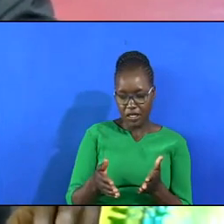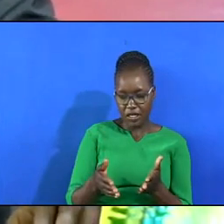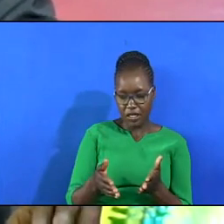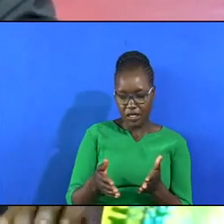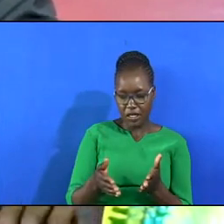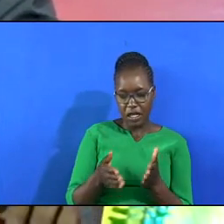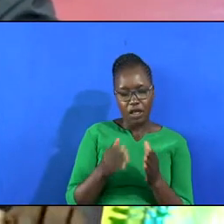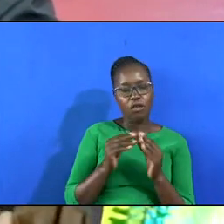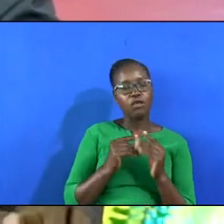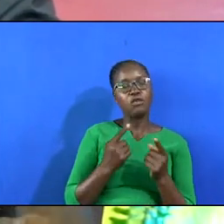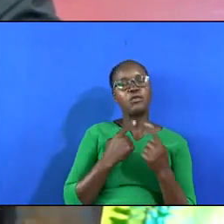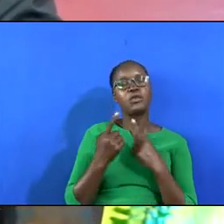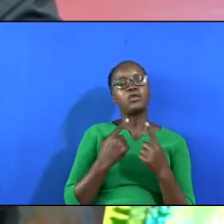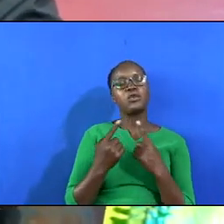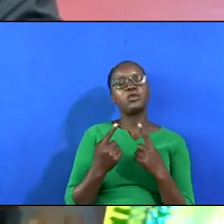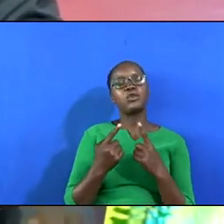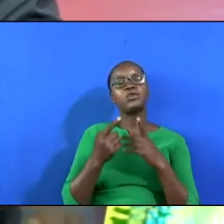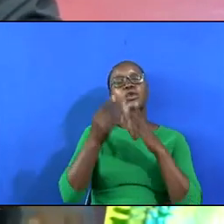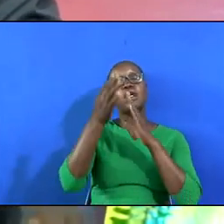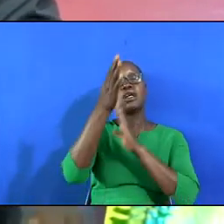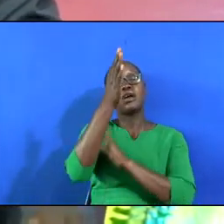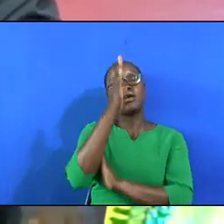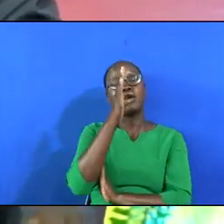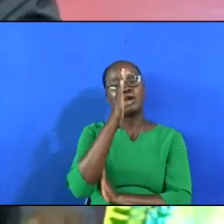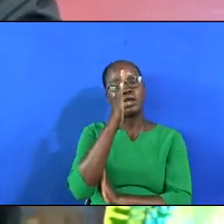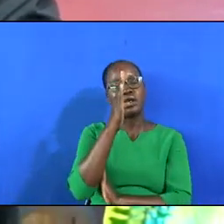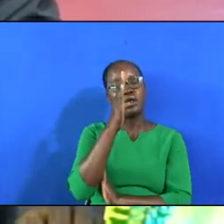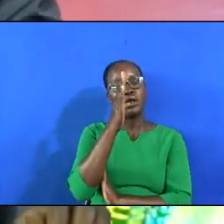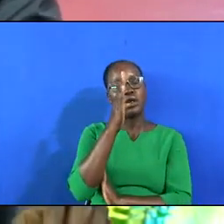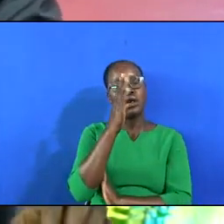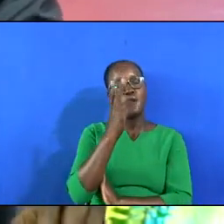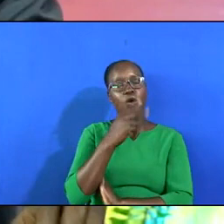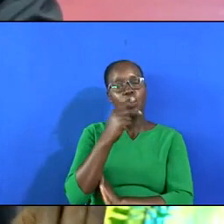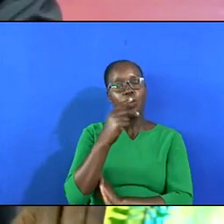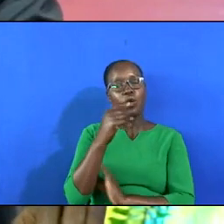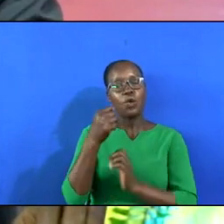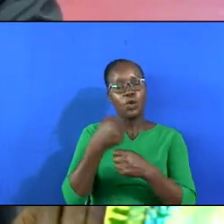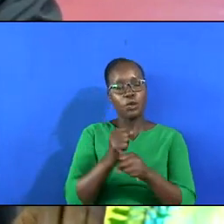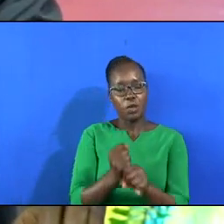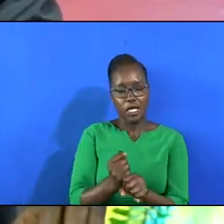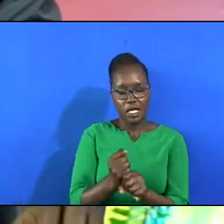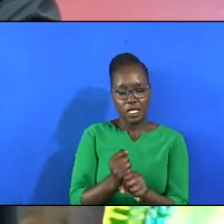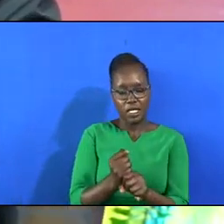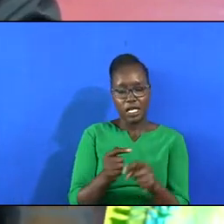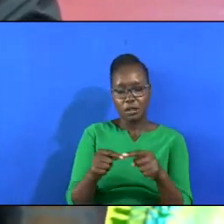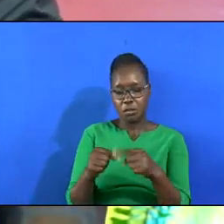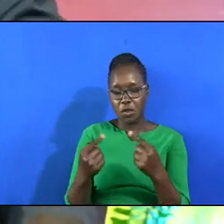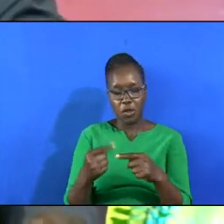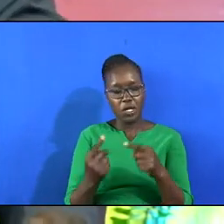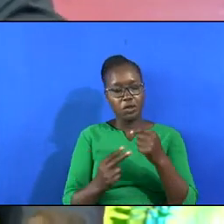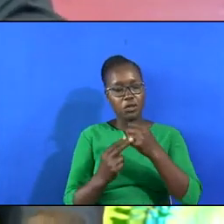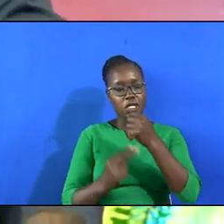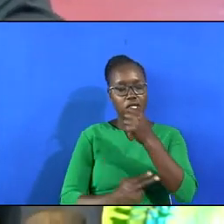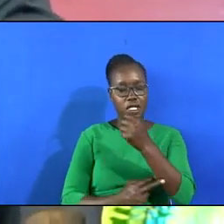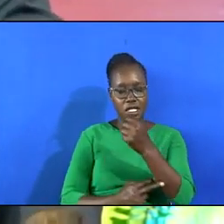We have been told that you are a God Who repairs broken bridges